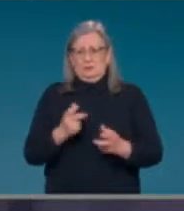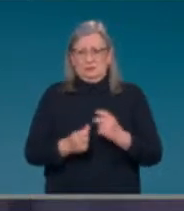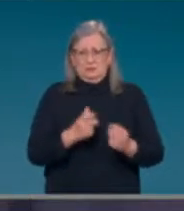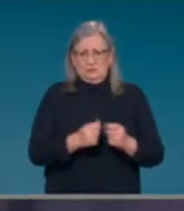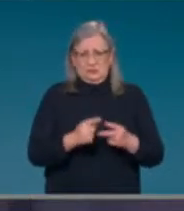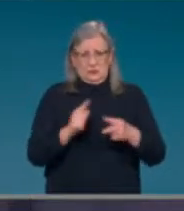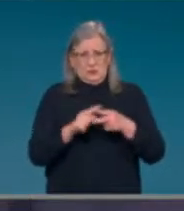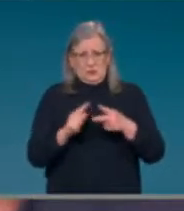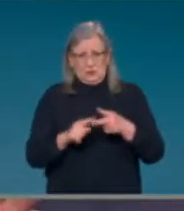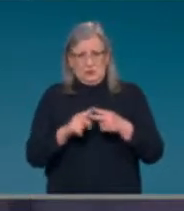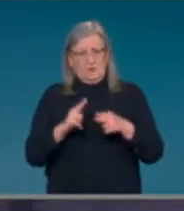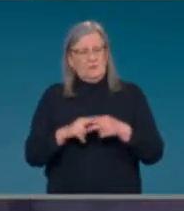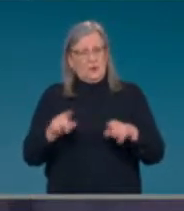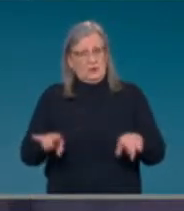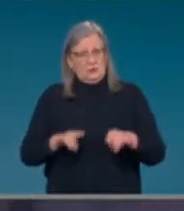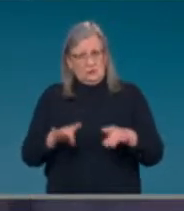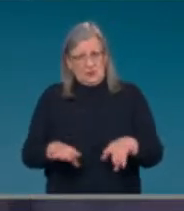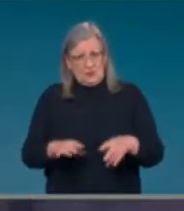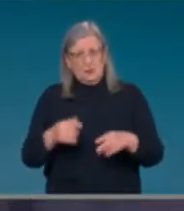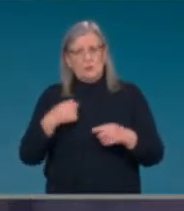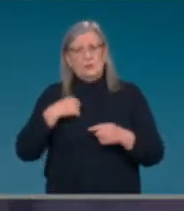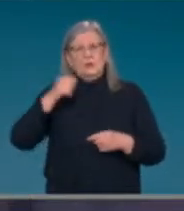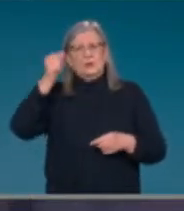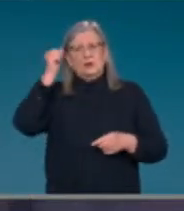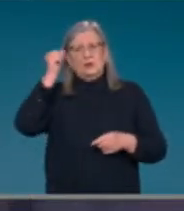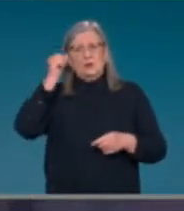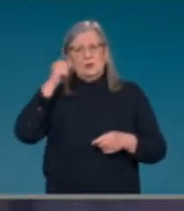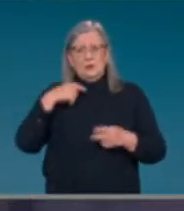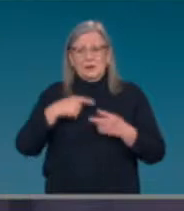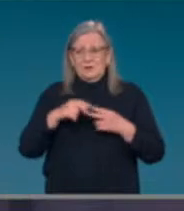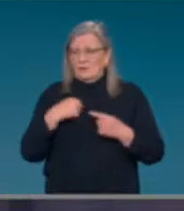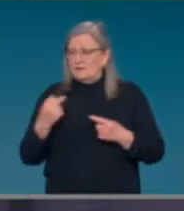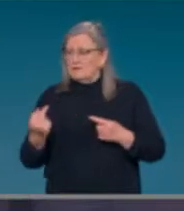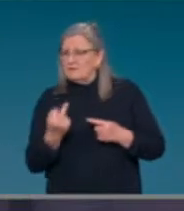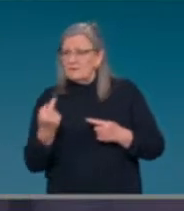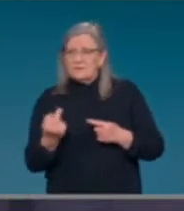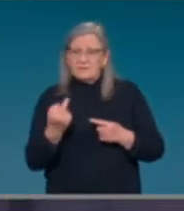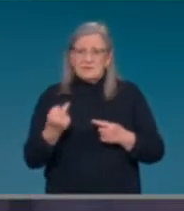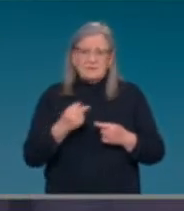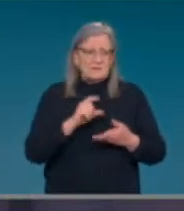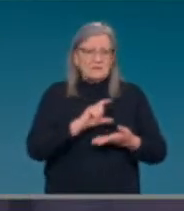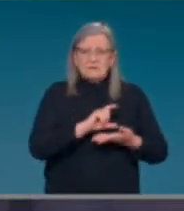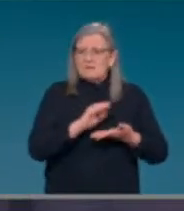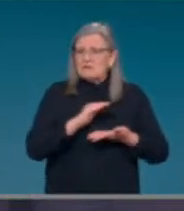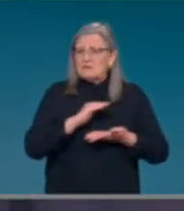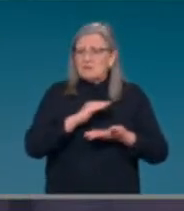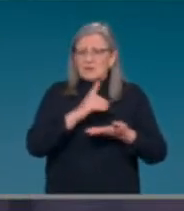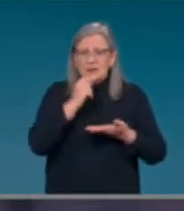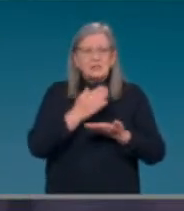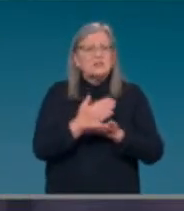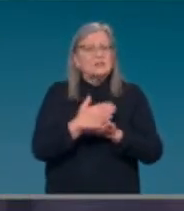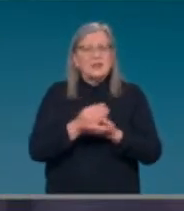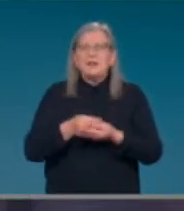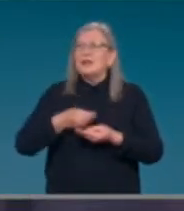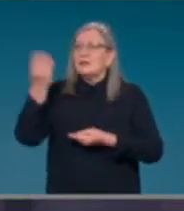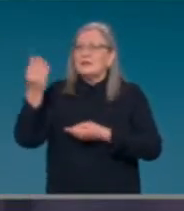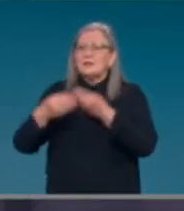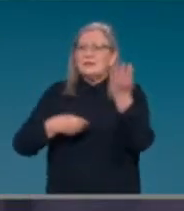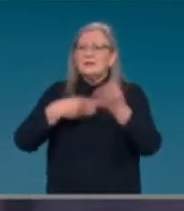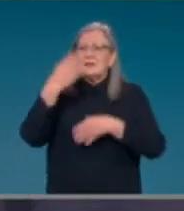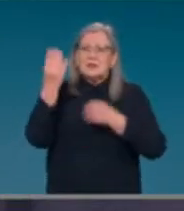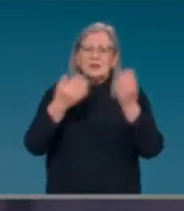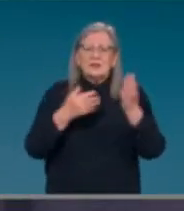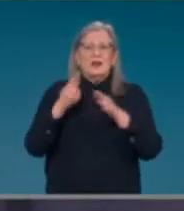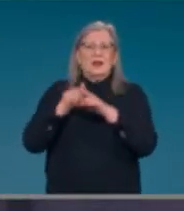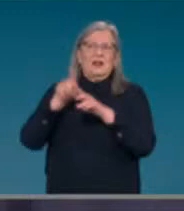knew that if we had spare of vaccines, um, we would be able to share them, and, uh, Fiji has been, as an example,